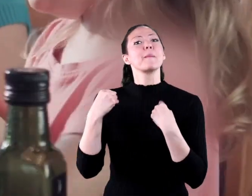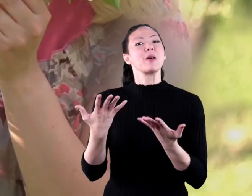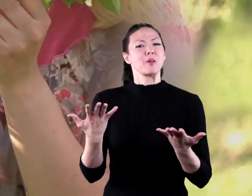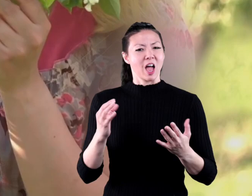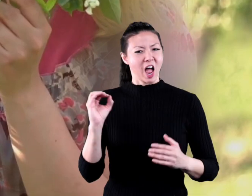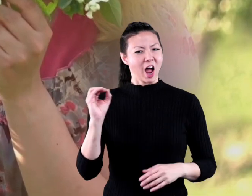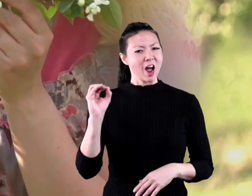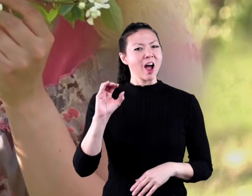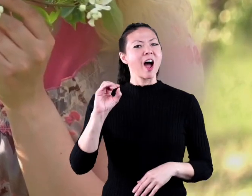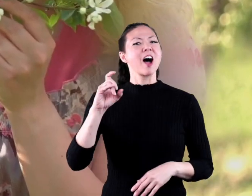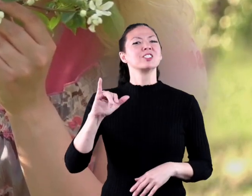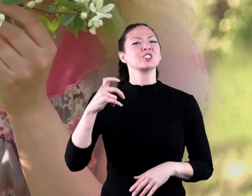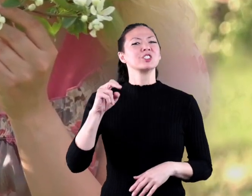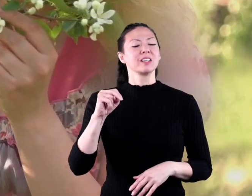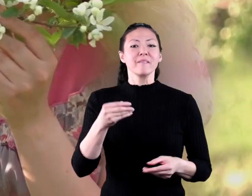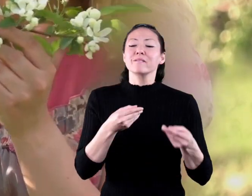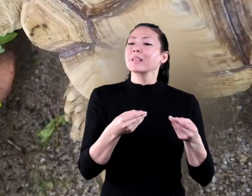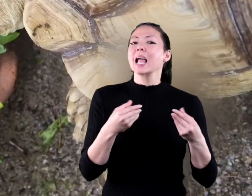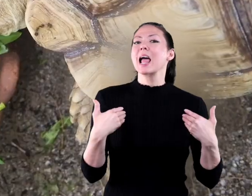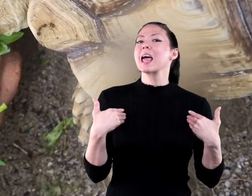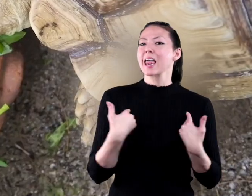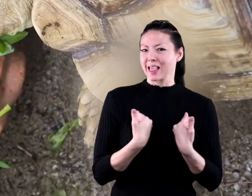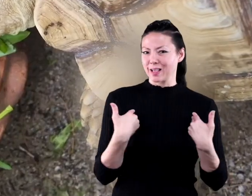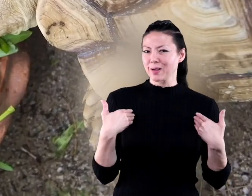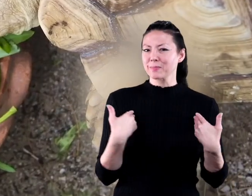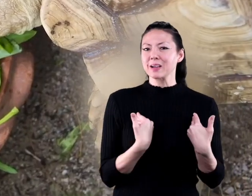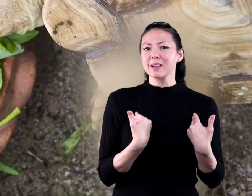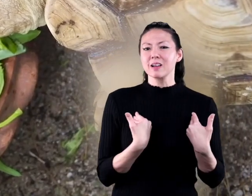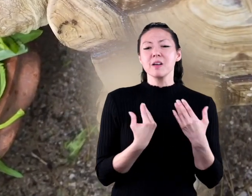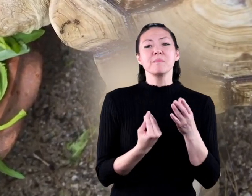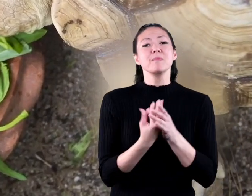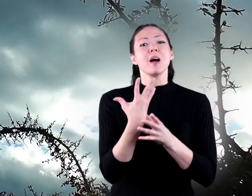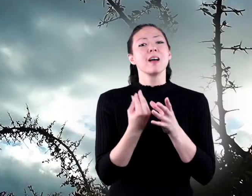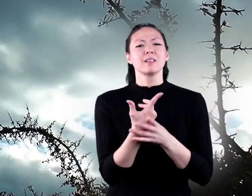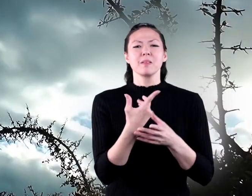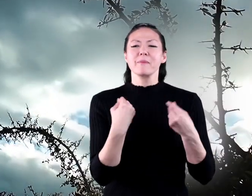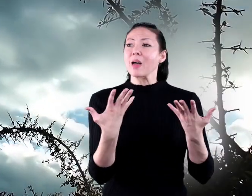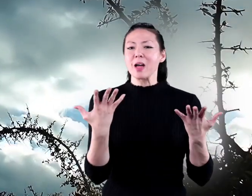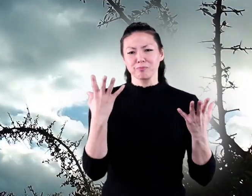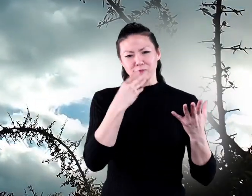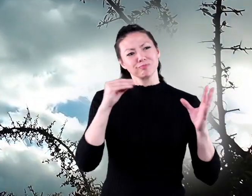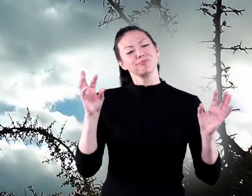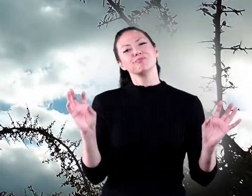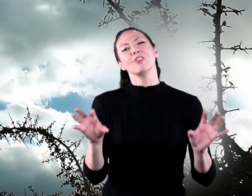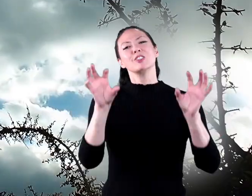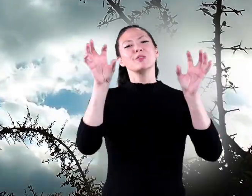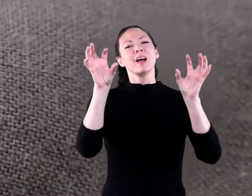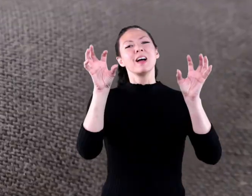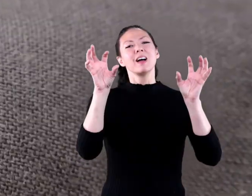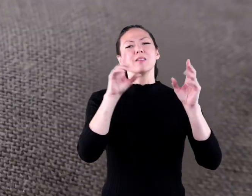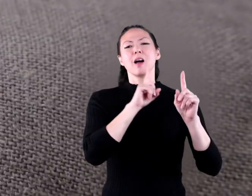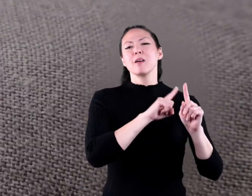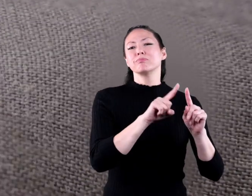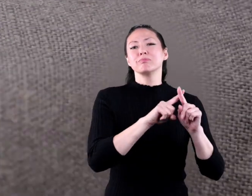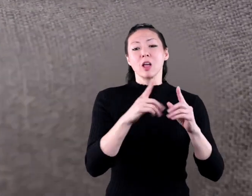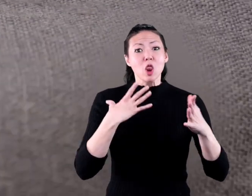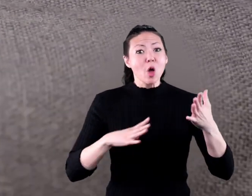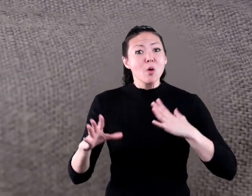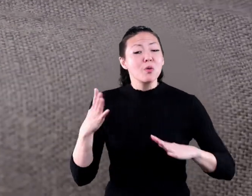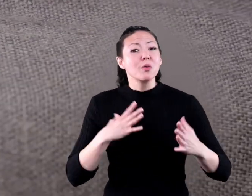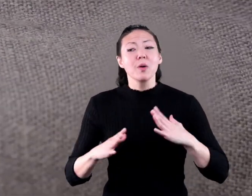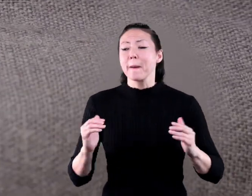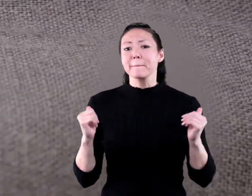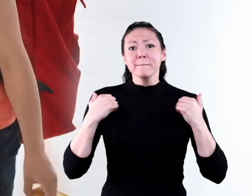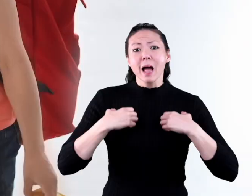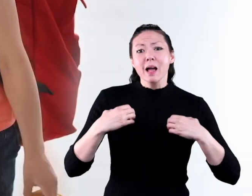They provide us with oxygen. They feed animals. Plants provide decorations. They're even used to make